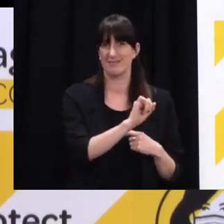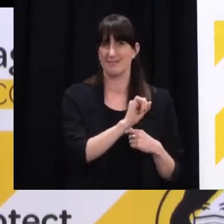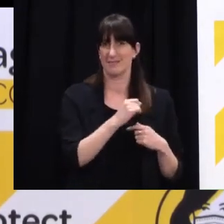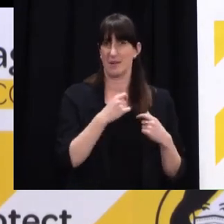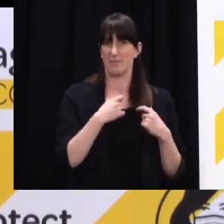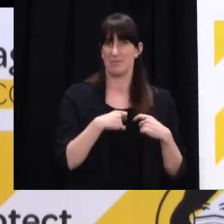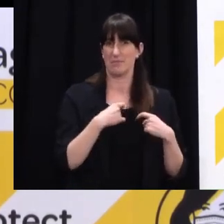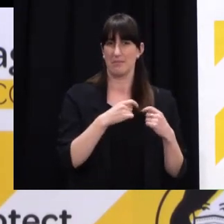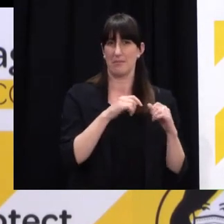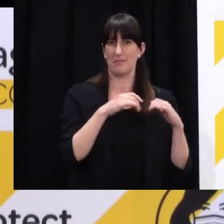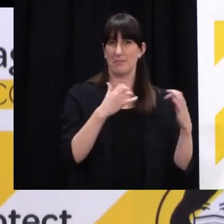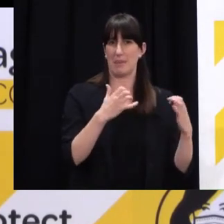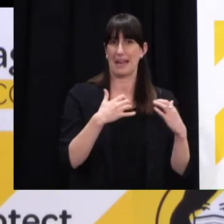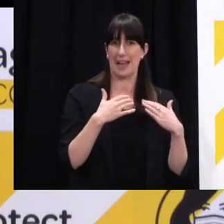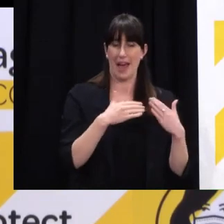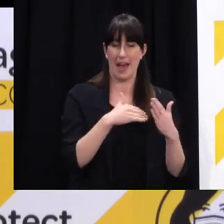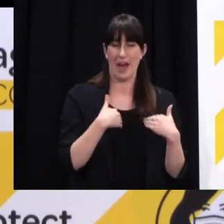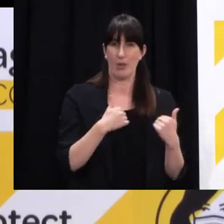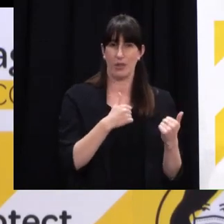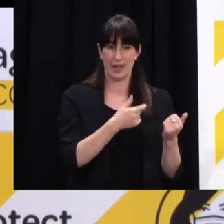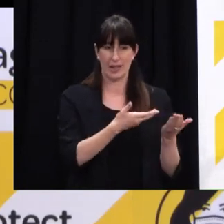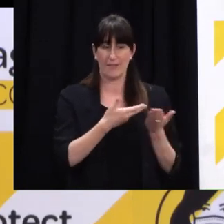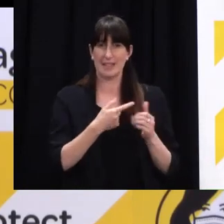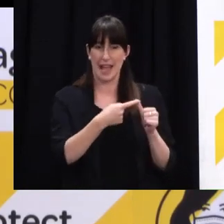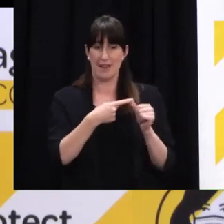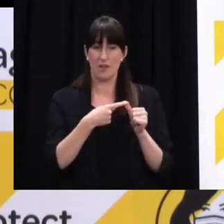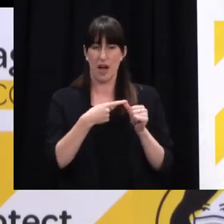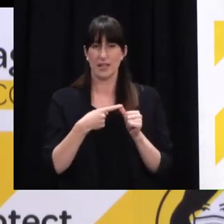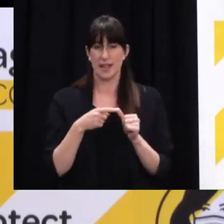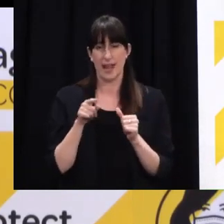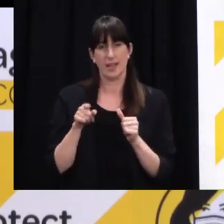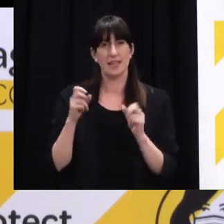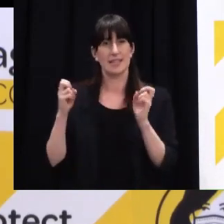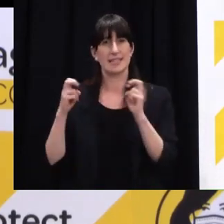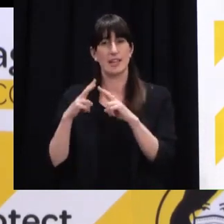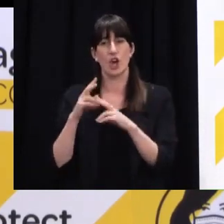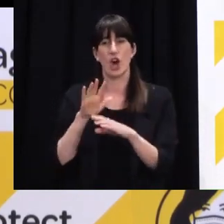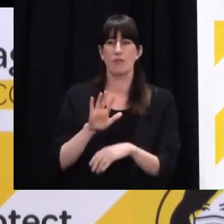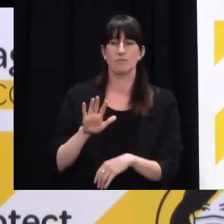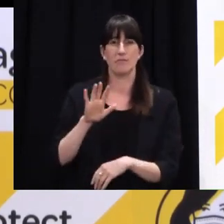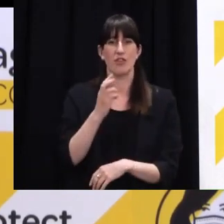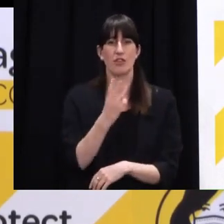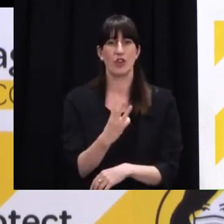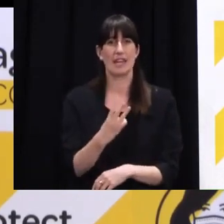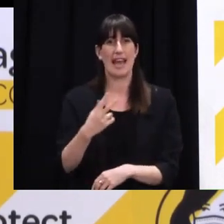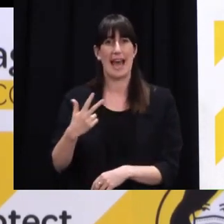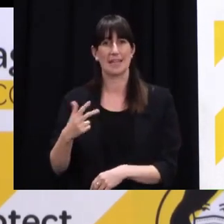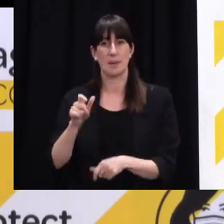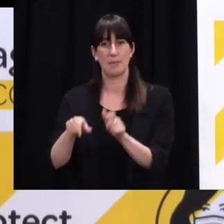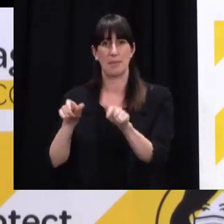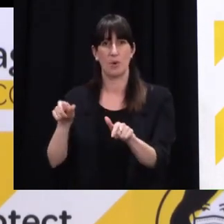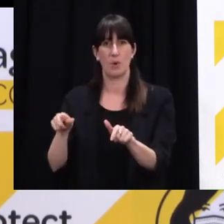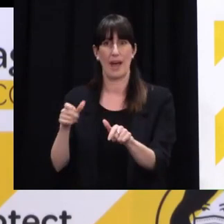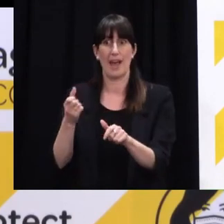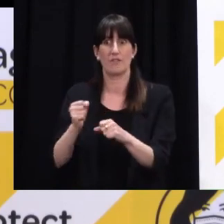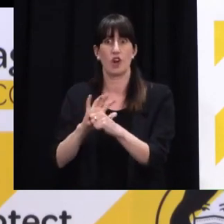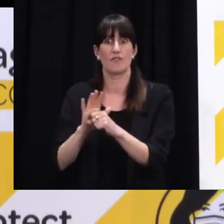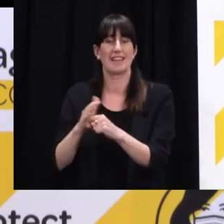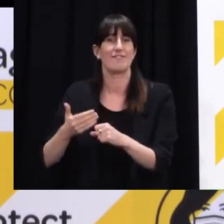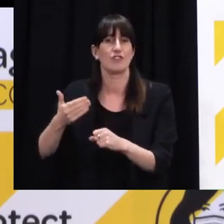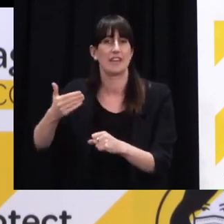of there being roughly 38 cases a day versus going to get testing, when of course, again,